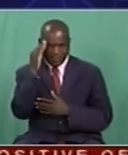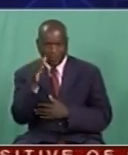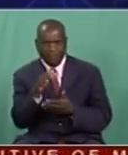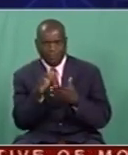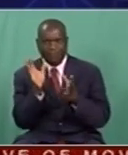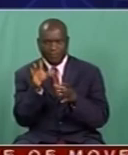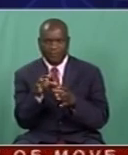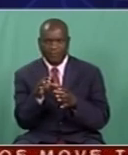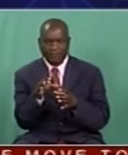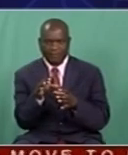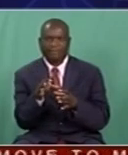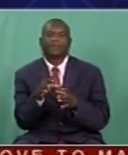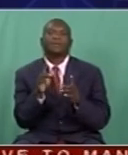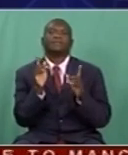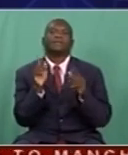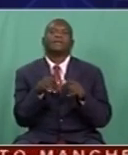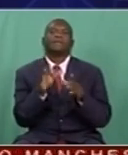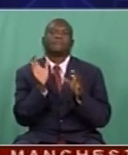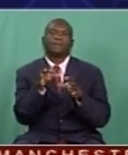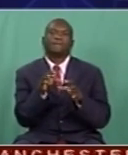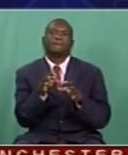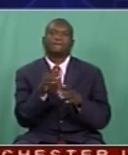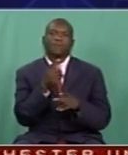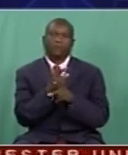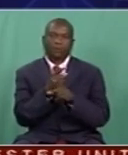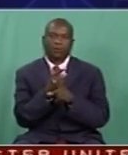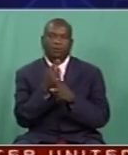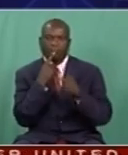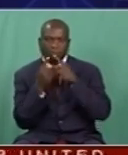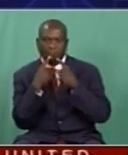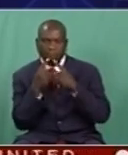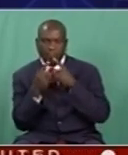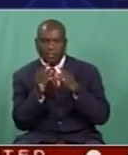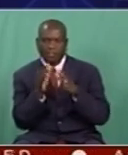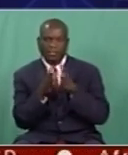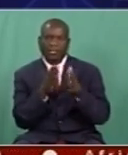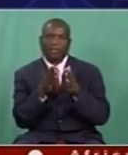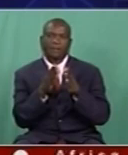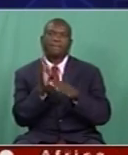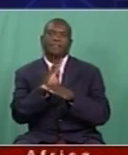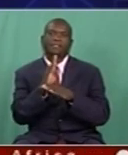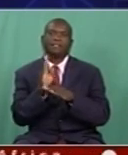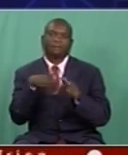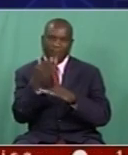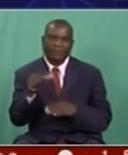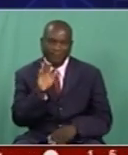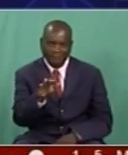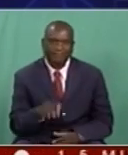Fantastic. And now it's time for us to get and find out what's happening in the world of business in our business breakfast.